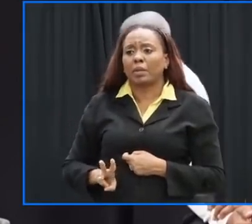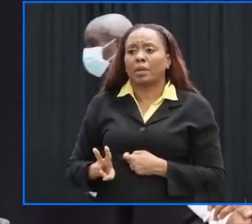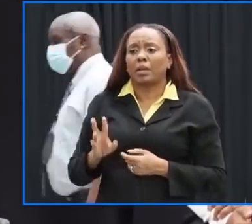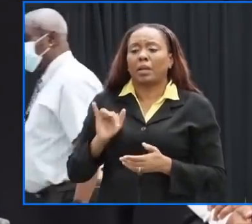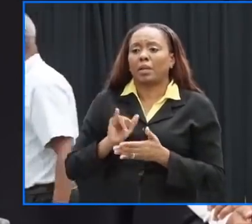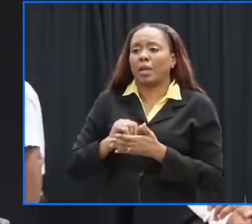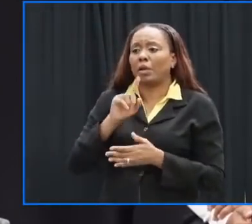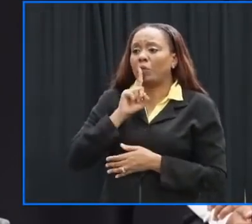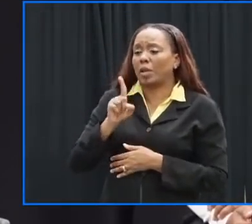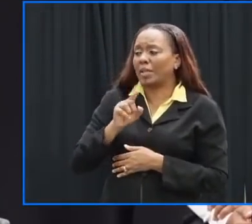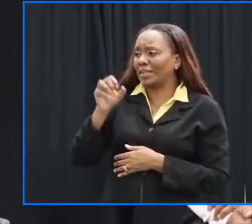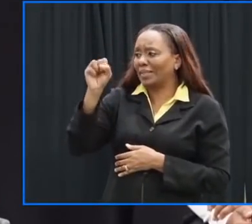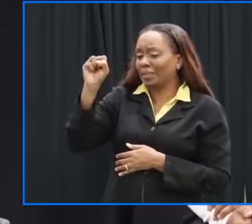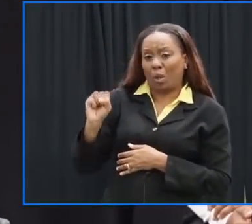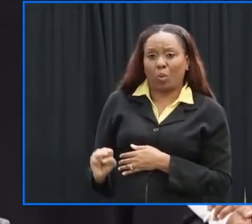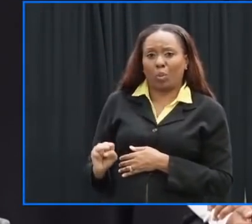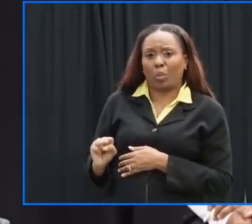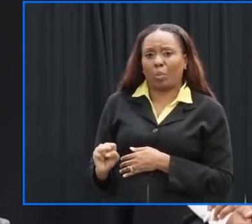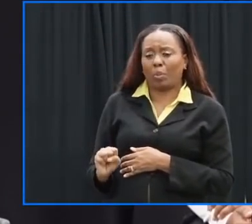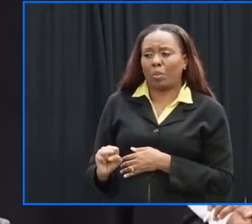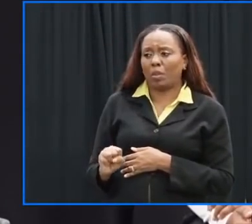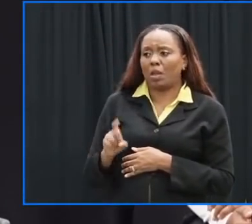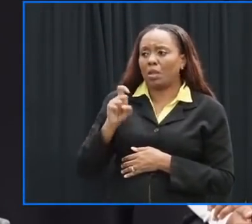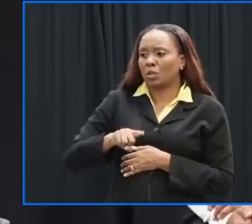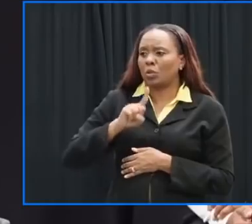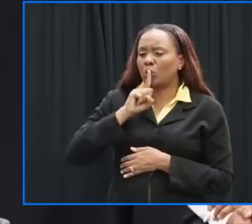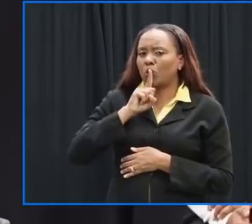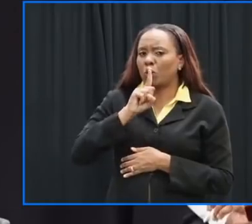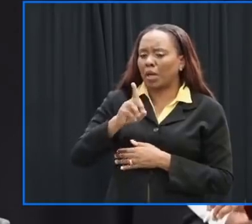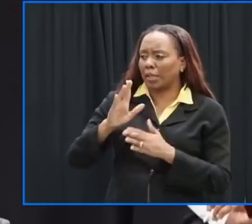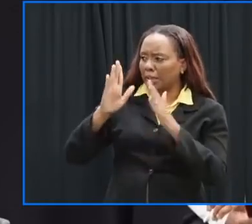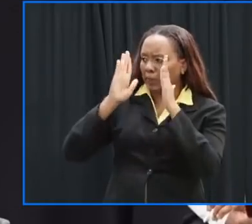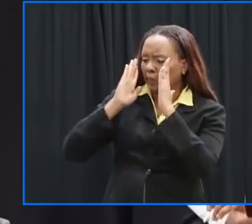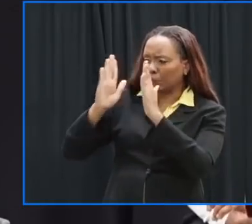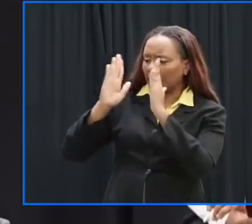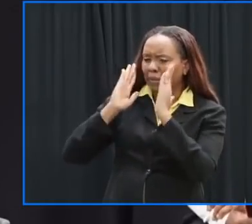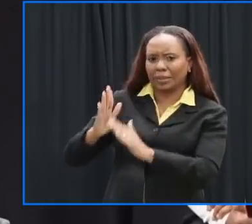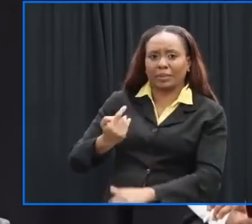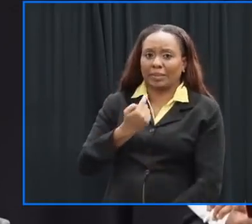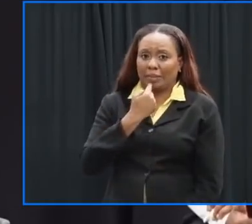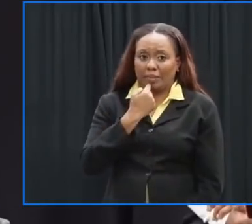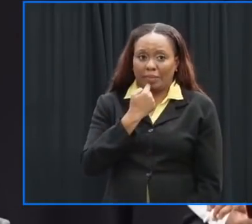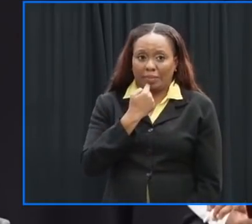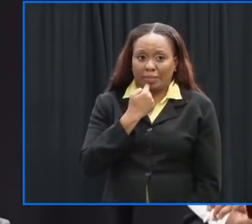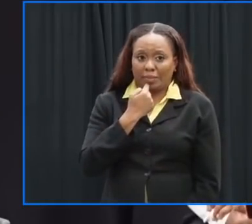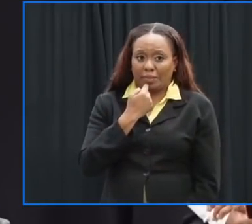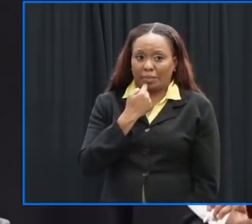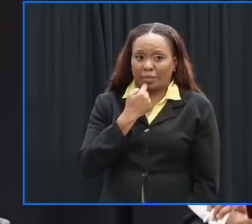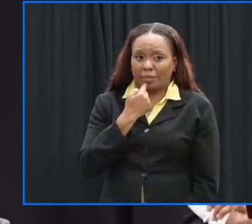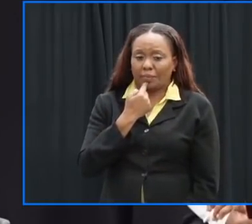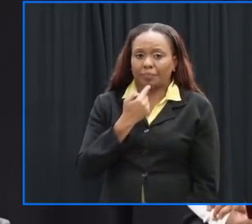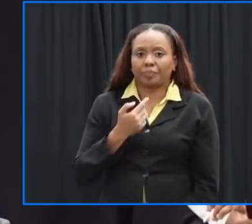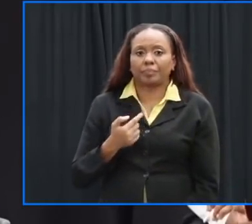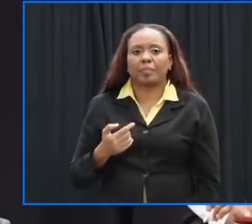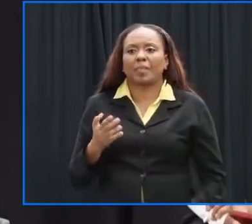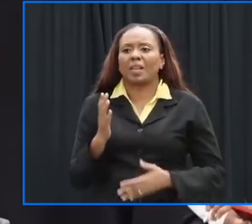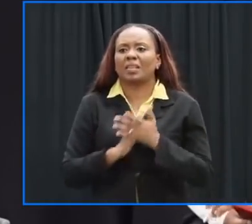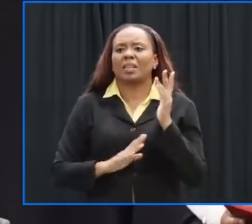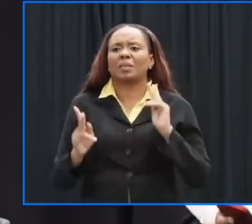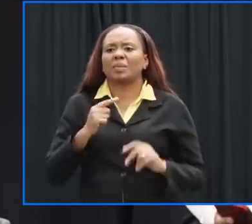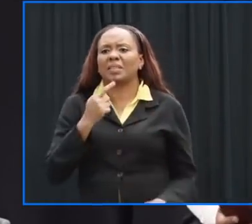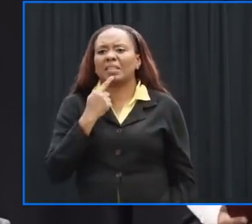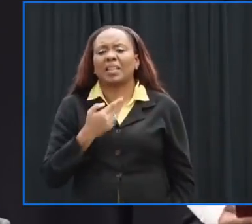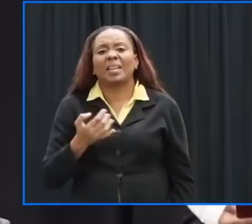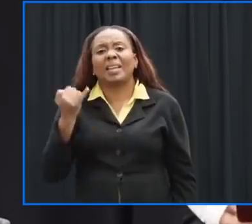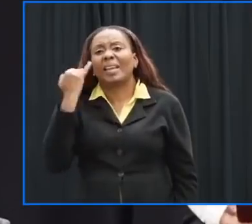is always a system that we should take very very very seriously for those who say well what